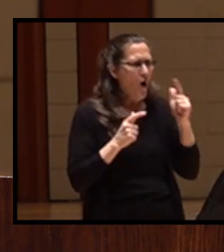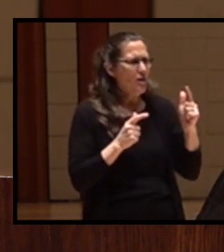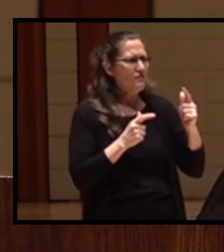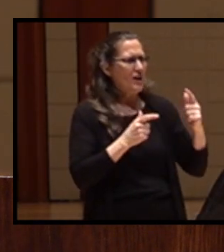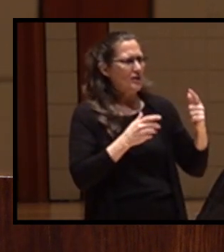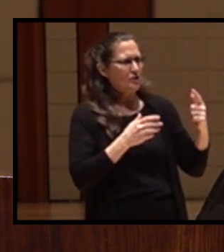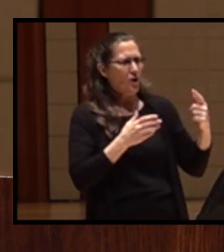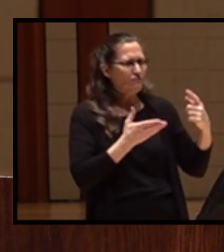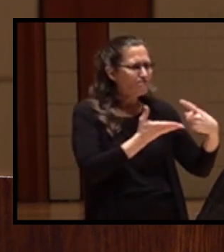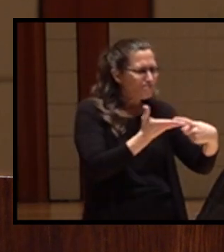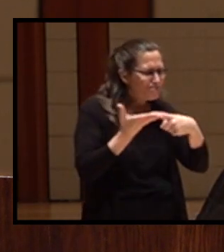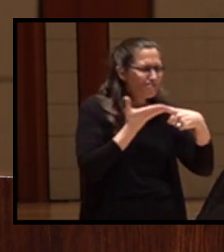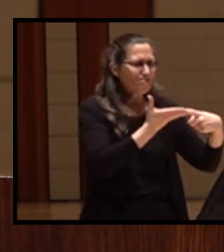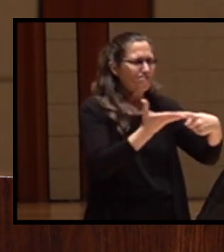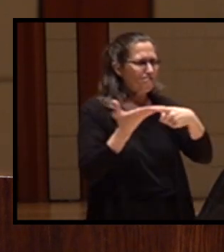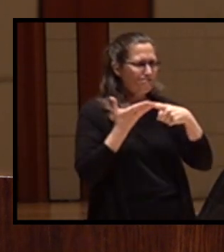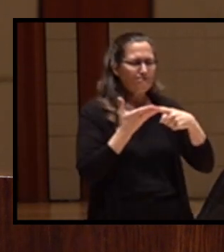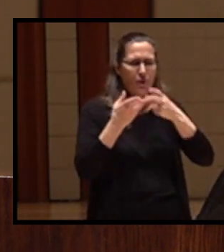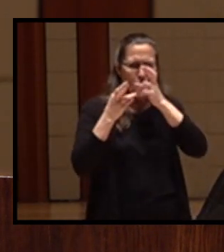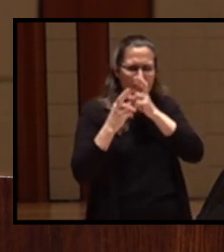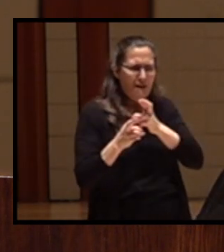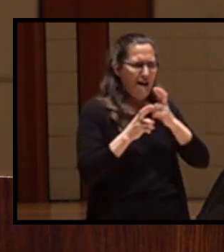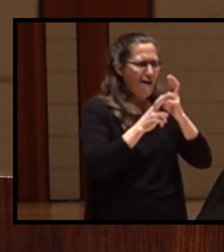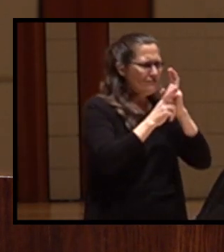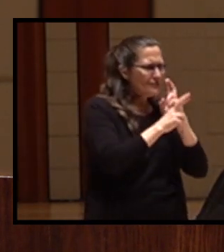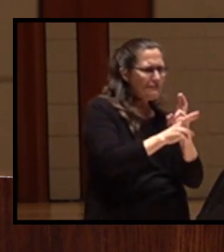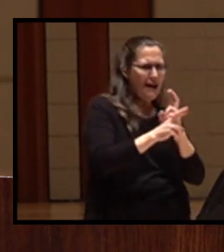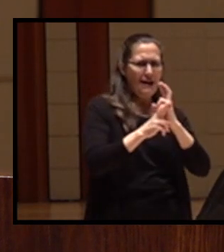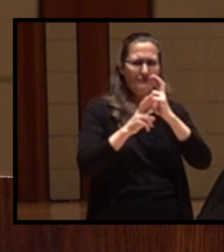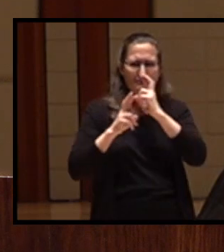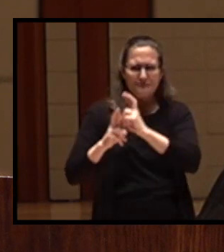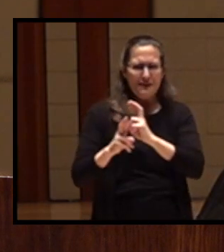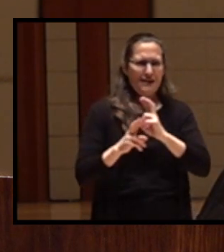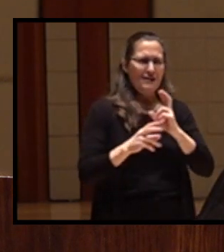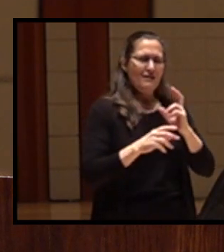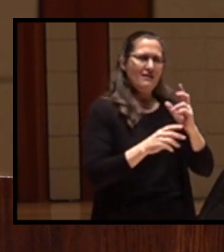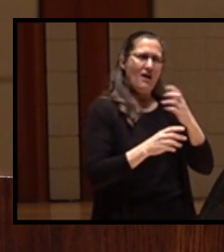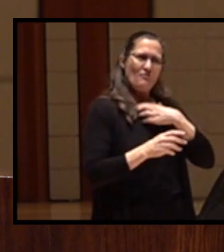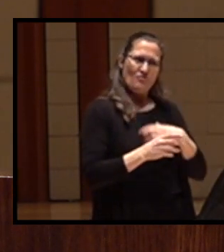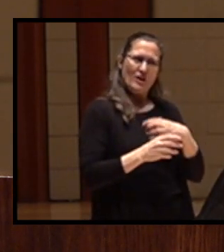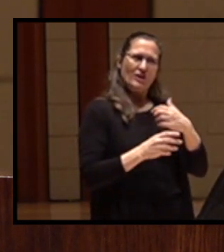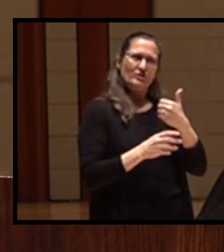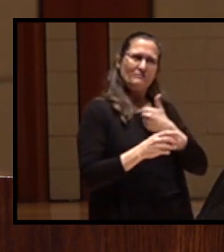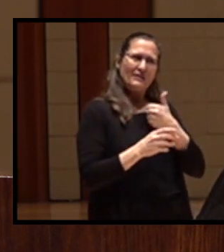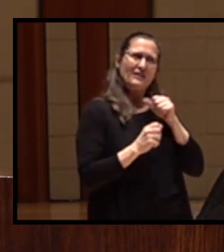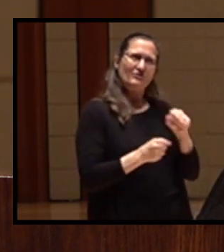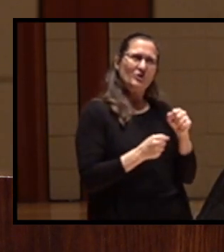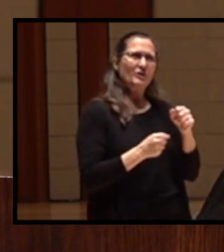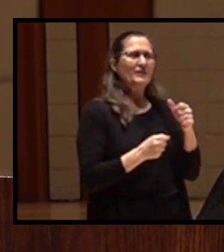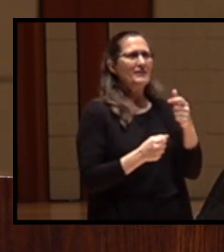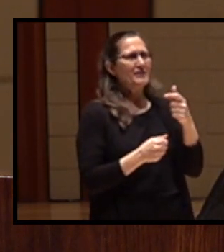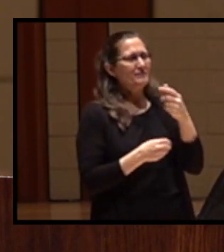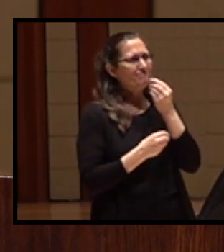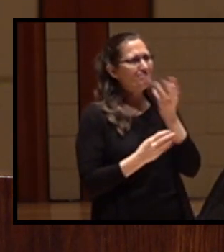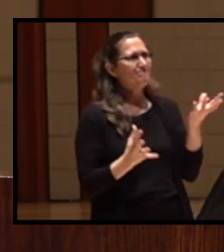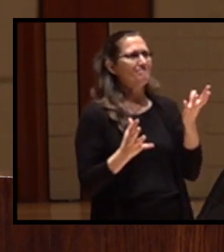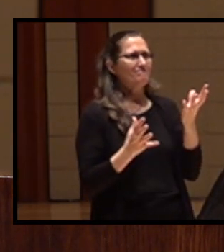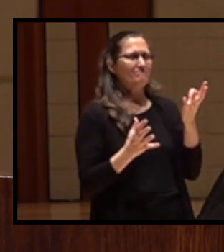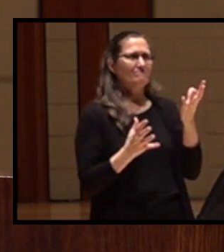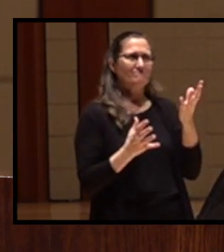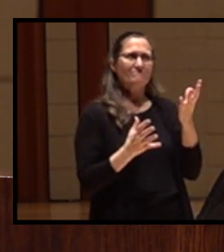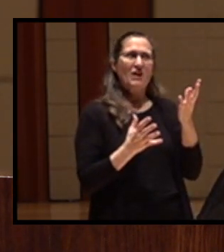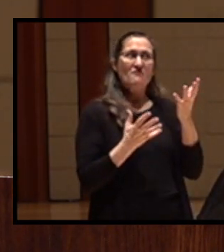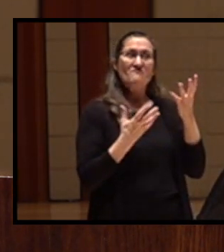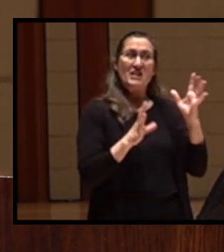other's story and we have mutual respect for one of other. I wish that I could report we've made some progress in terms of